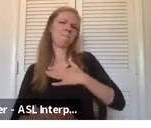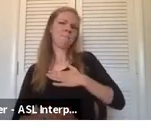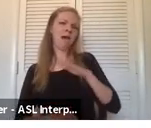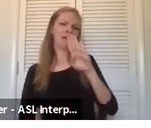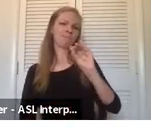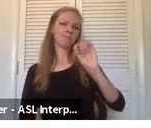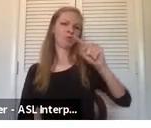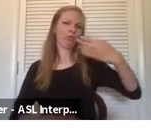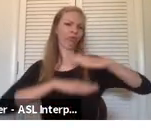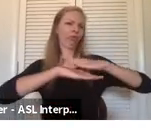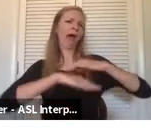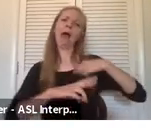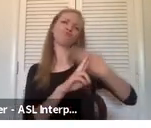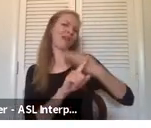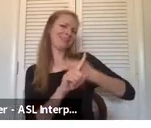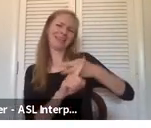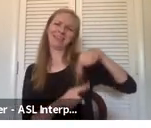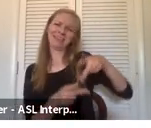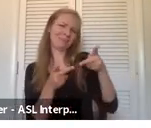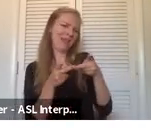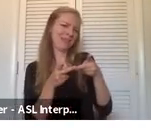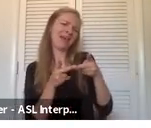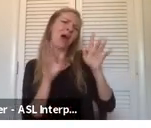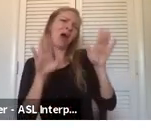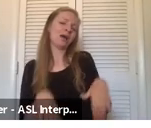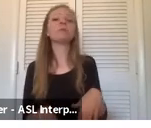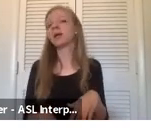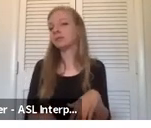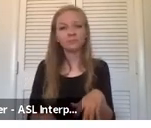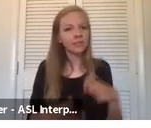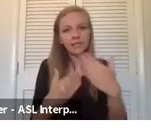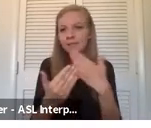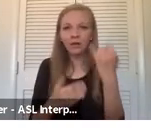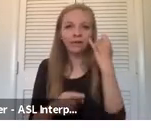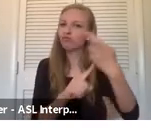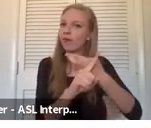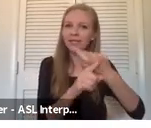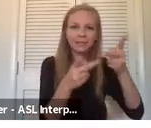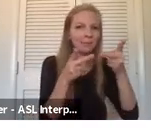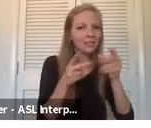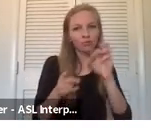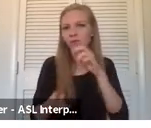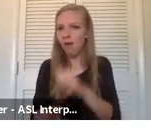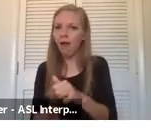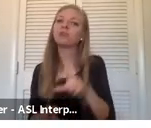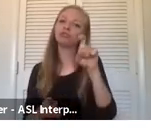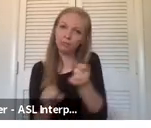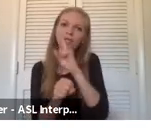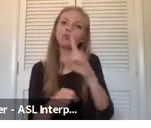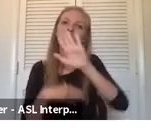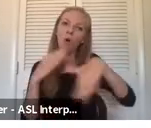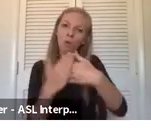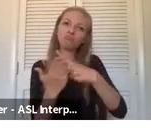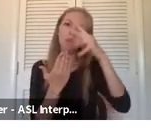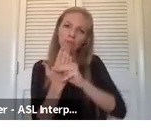because we're just renting this facility. It's not true. Everybody's, everybody's on the hook to make sure that programs are accessible no